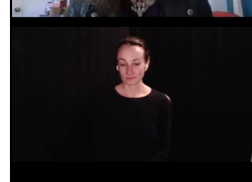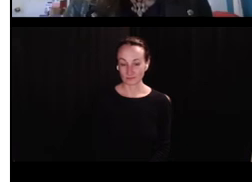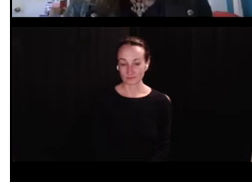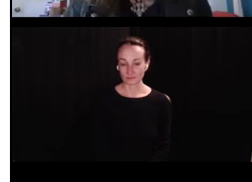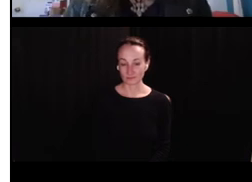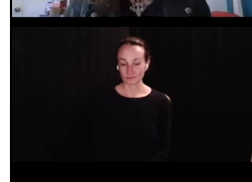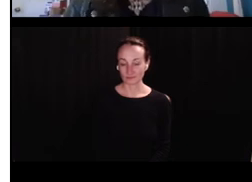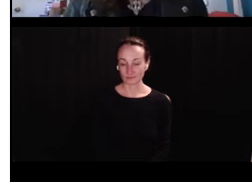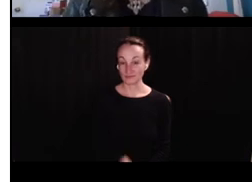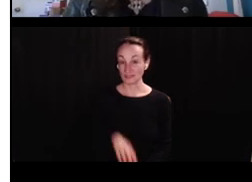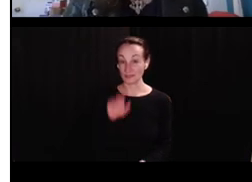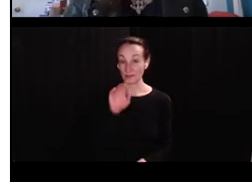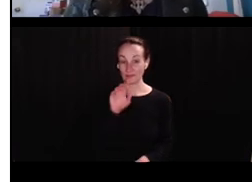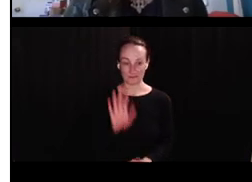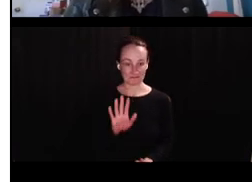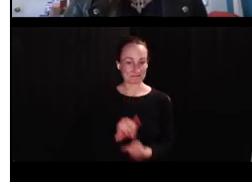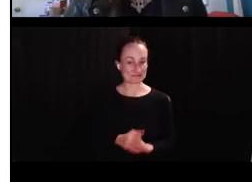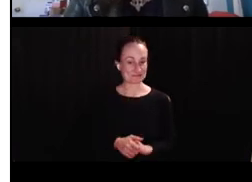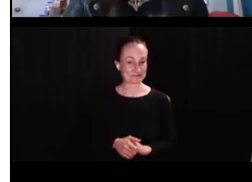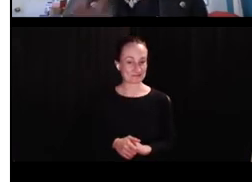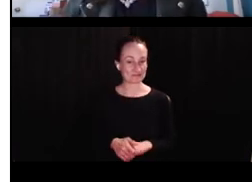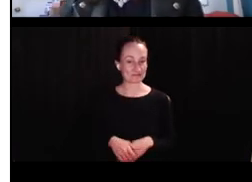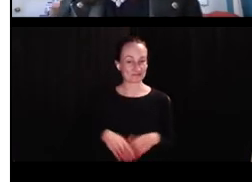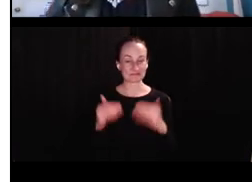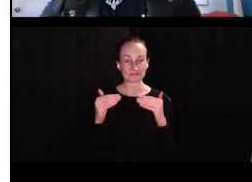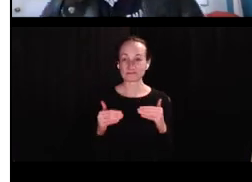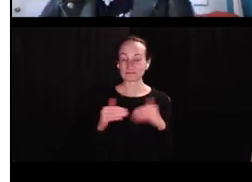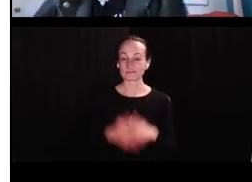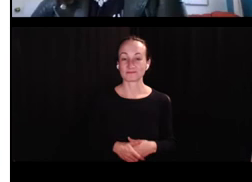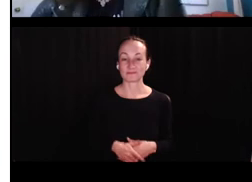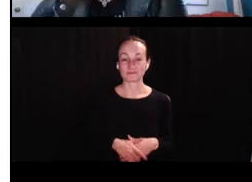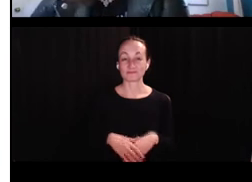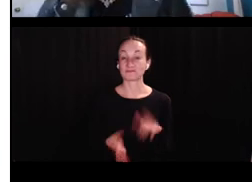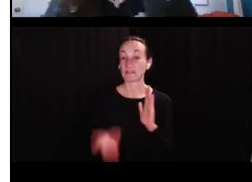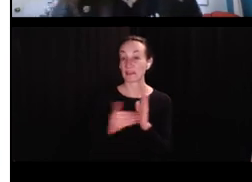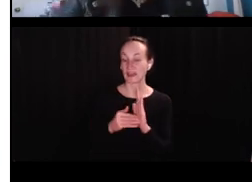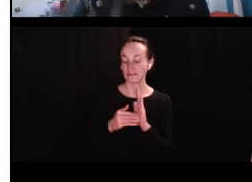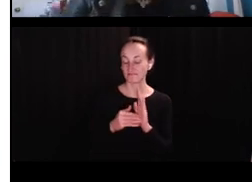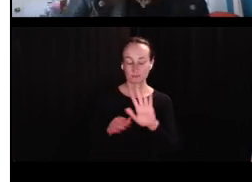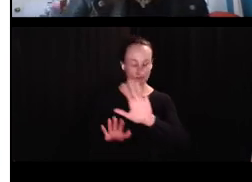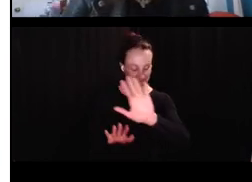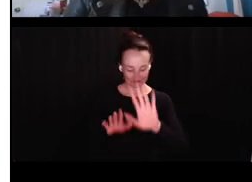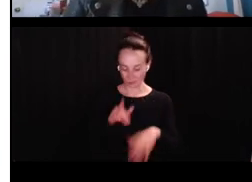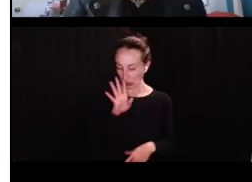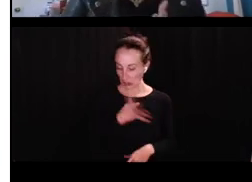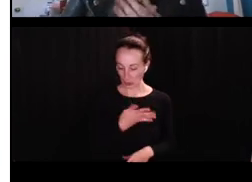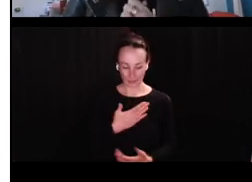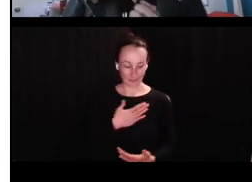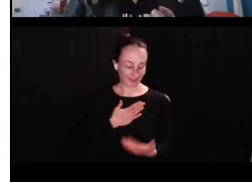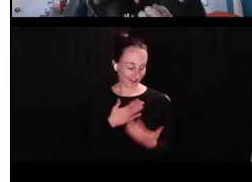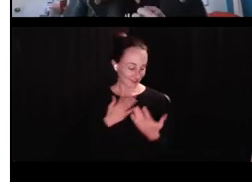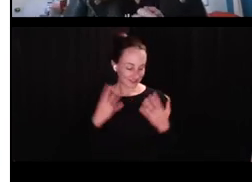that they can do this. Okay. So that's where I'm at. Okay. Wait, one more. Okay.